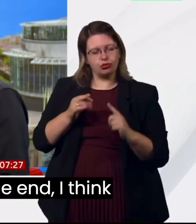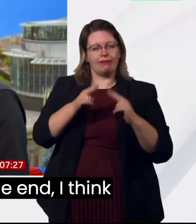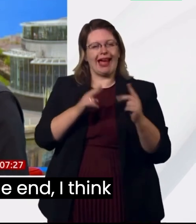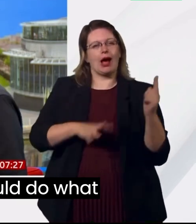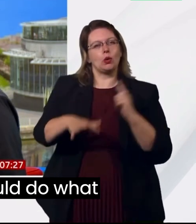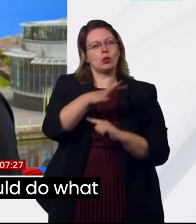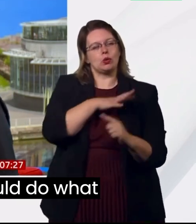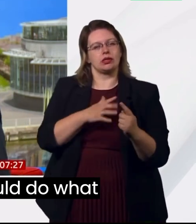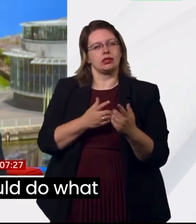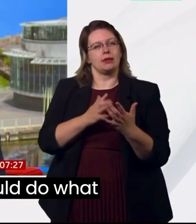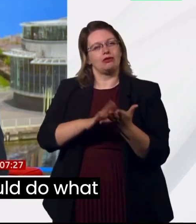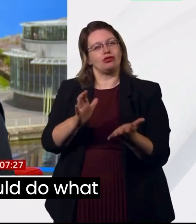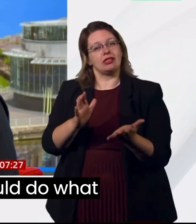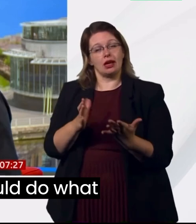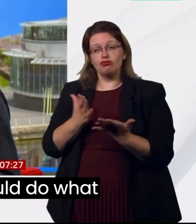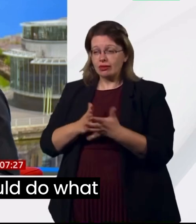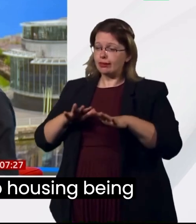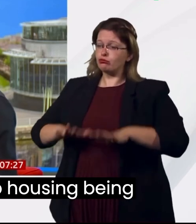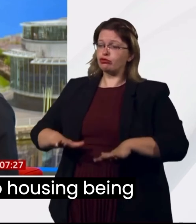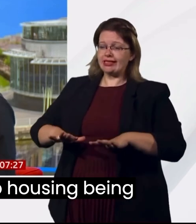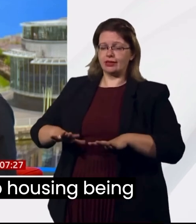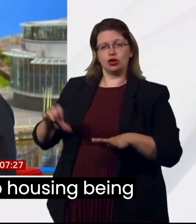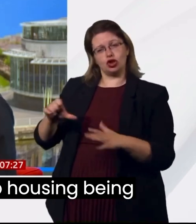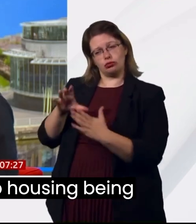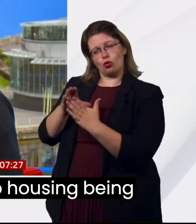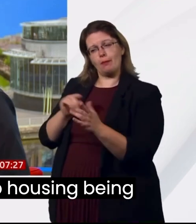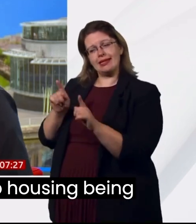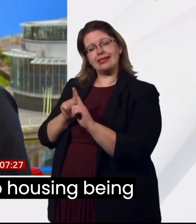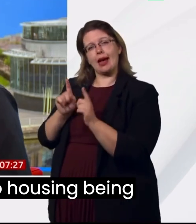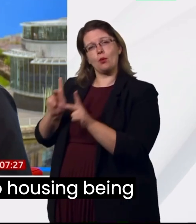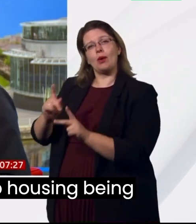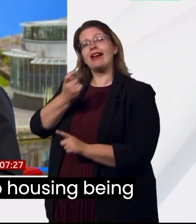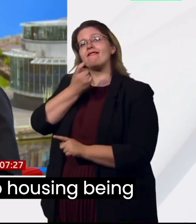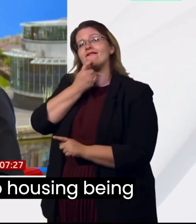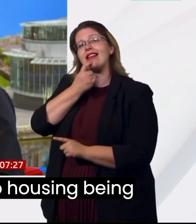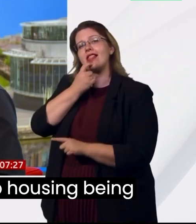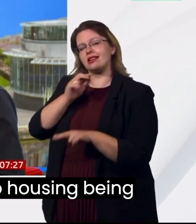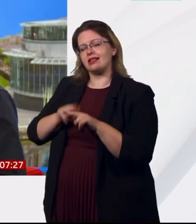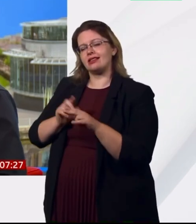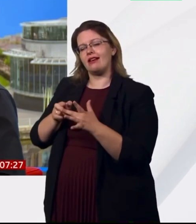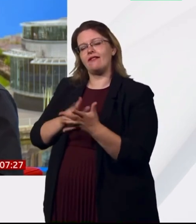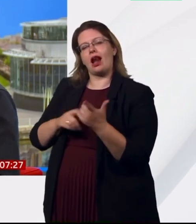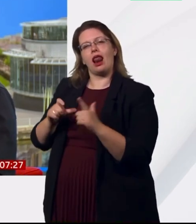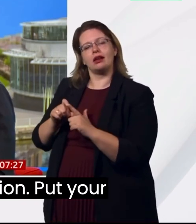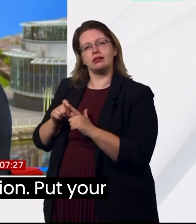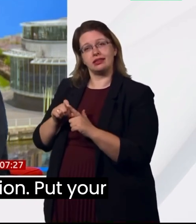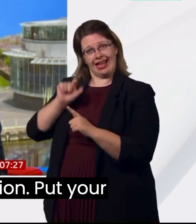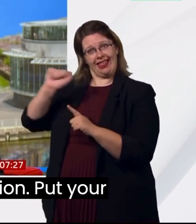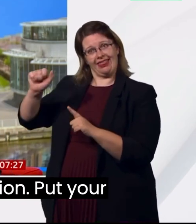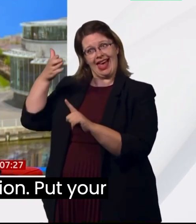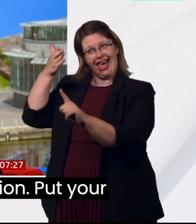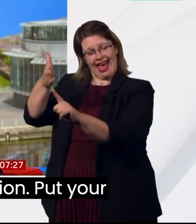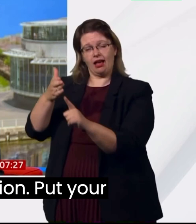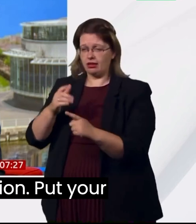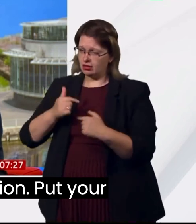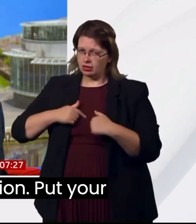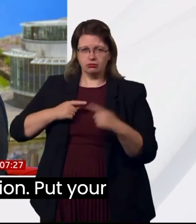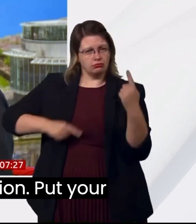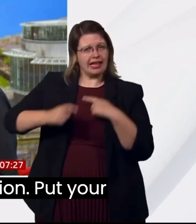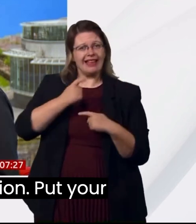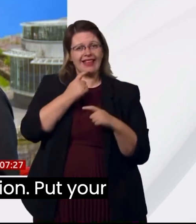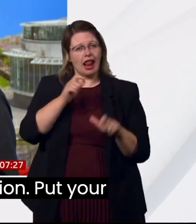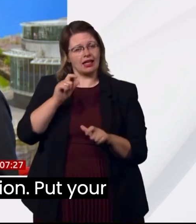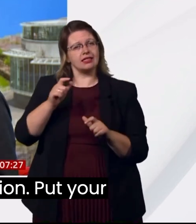I think the country should do what Finland has done, commit to housing being a right. Please join the conversation.